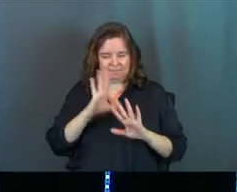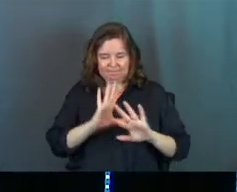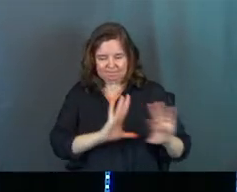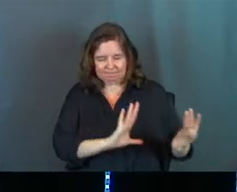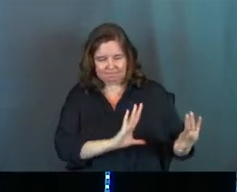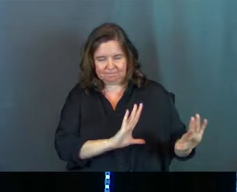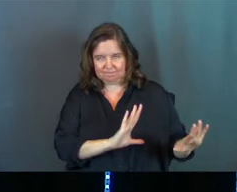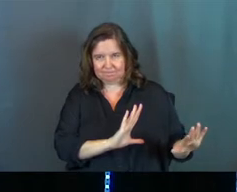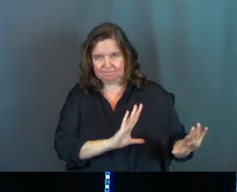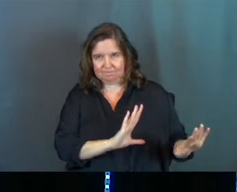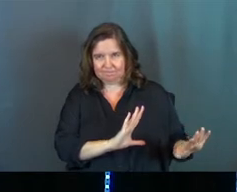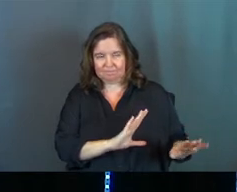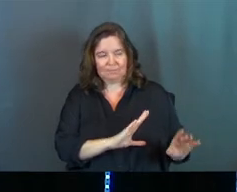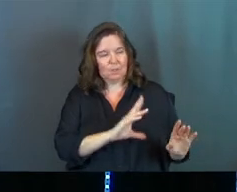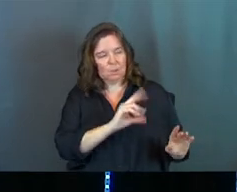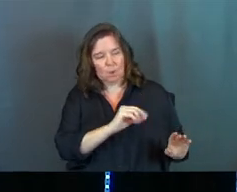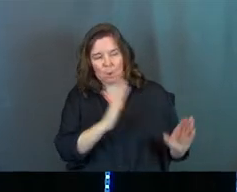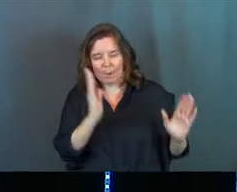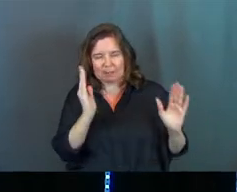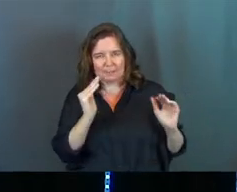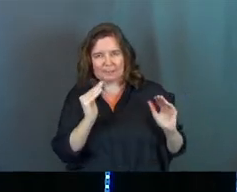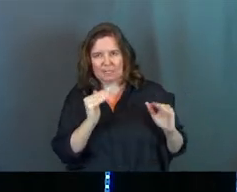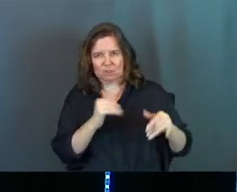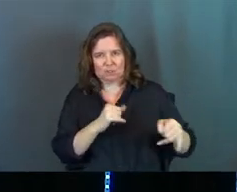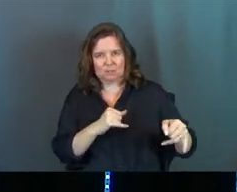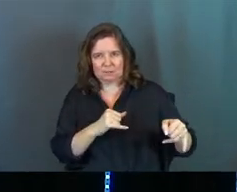no, no, no, no, no. No expectations.